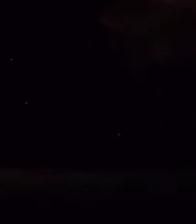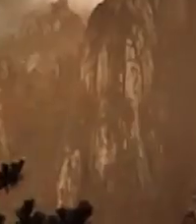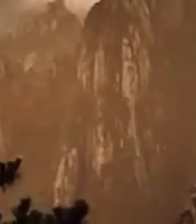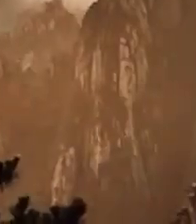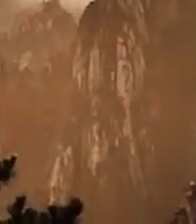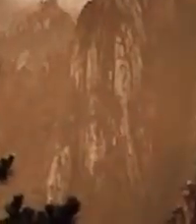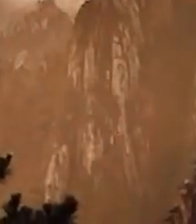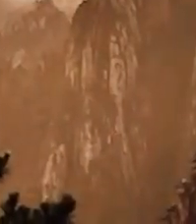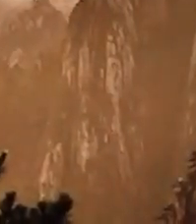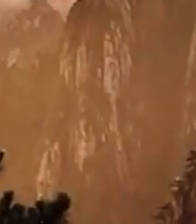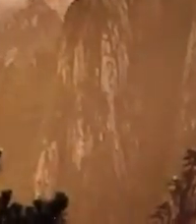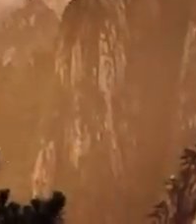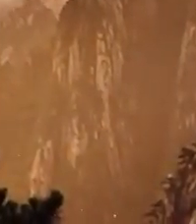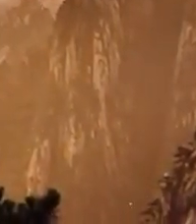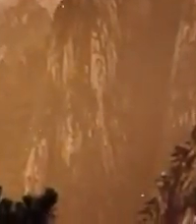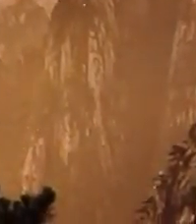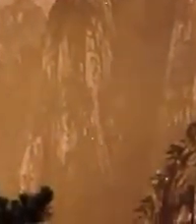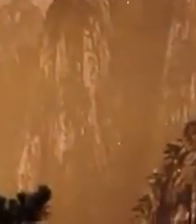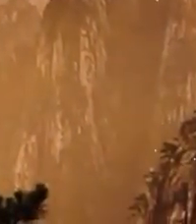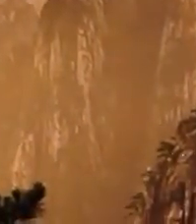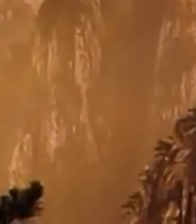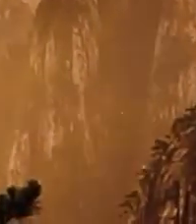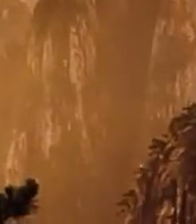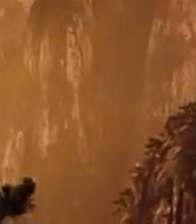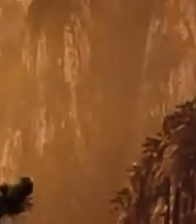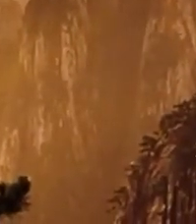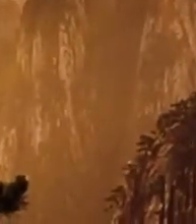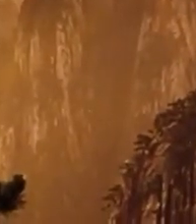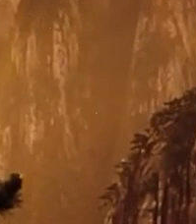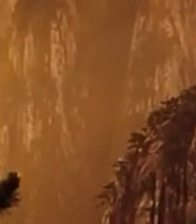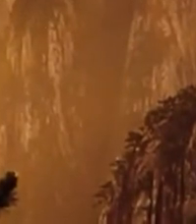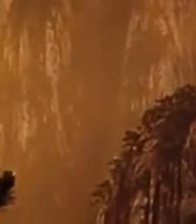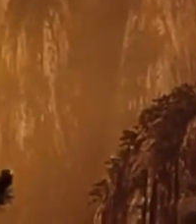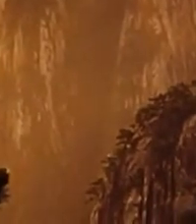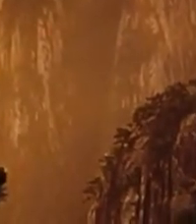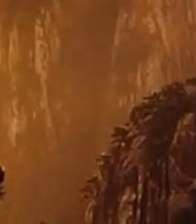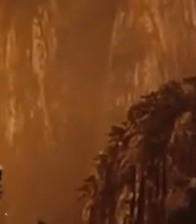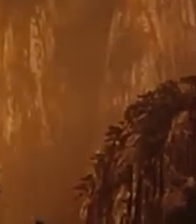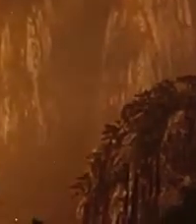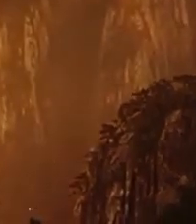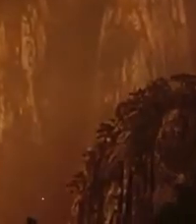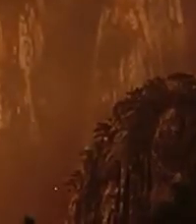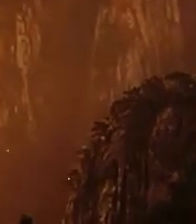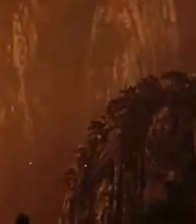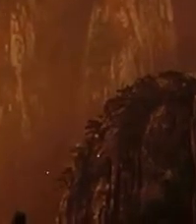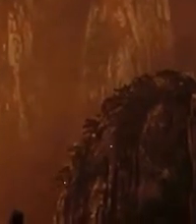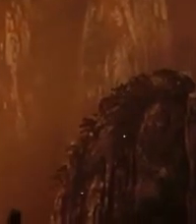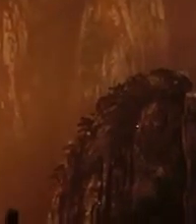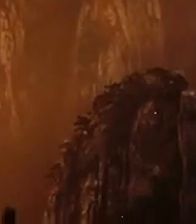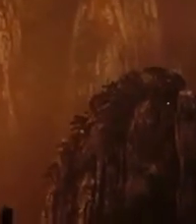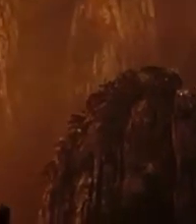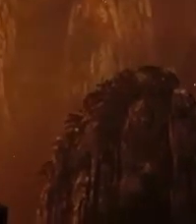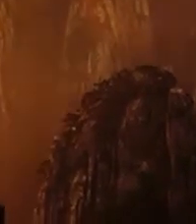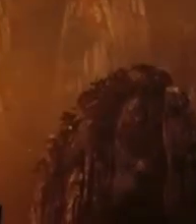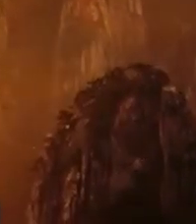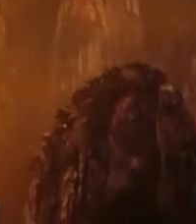Eternal Lamb the Lord